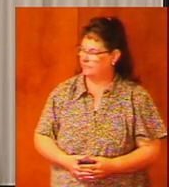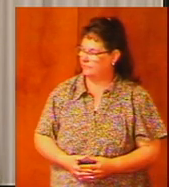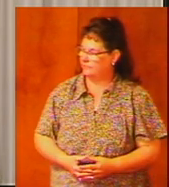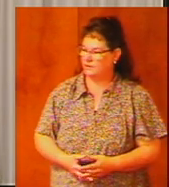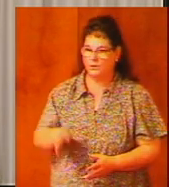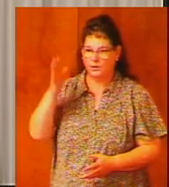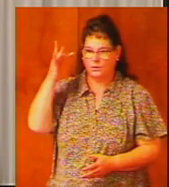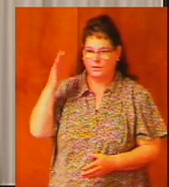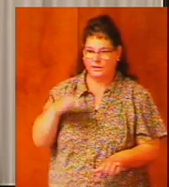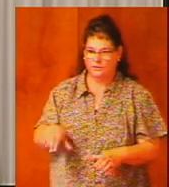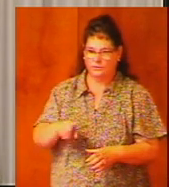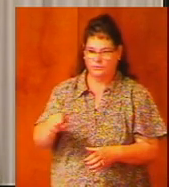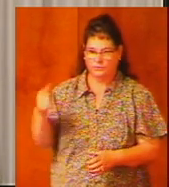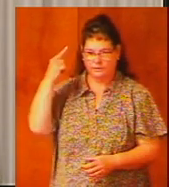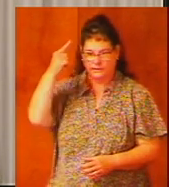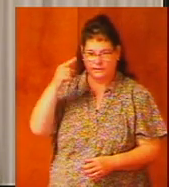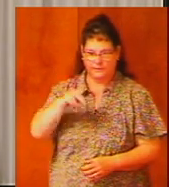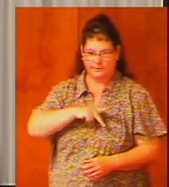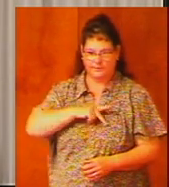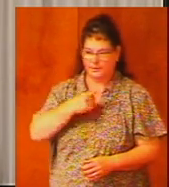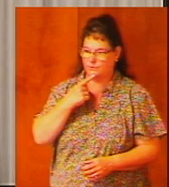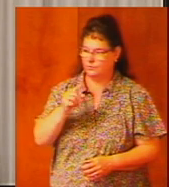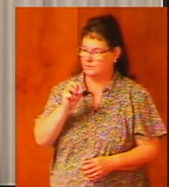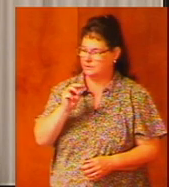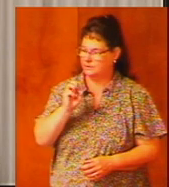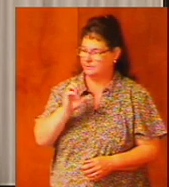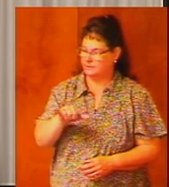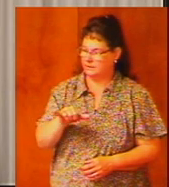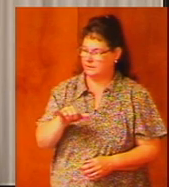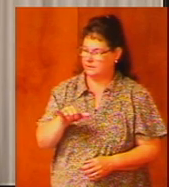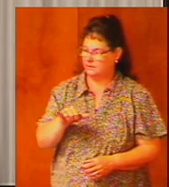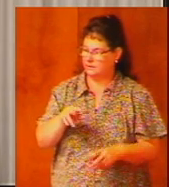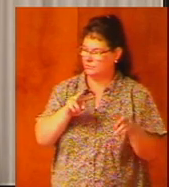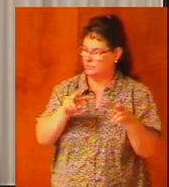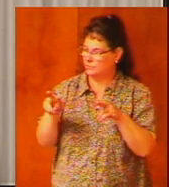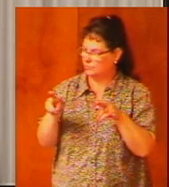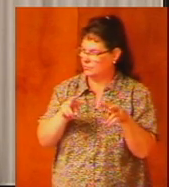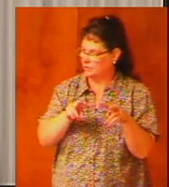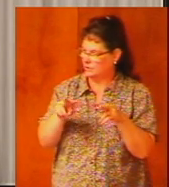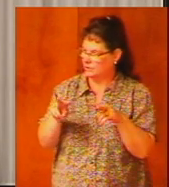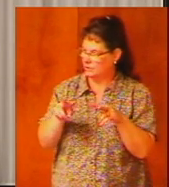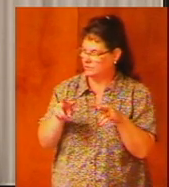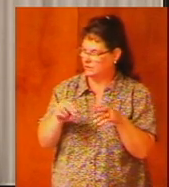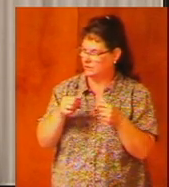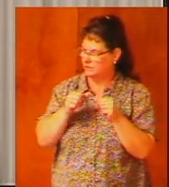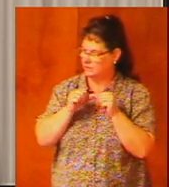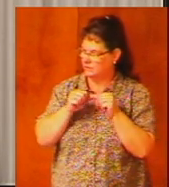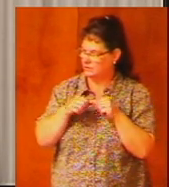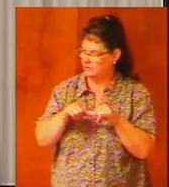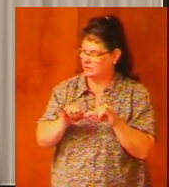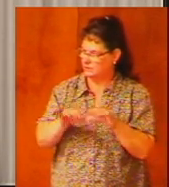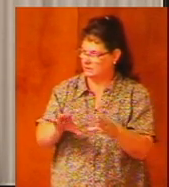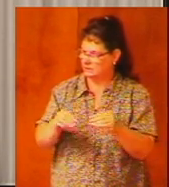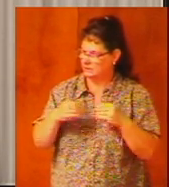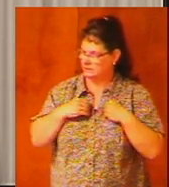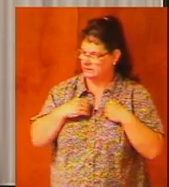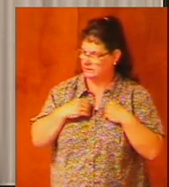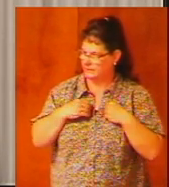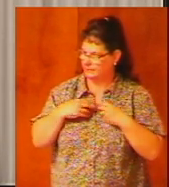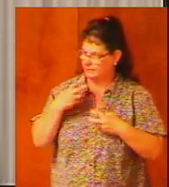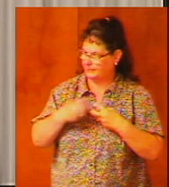why do you suppose Paul told Timothy to be watchful and endure afflictions